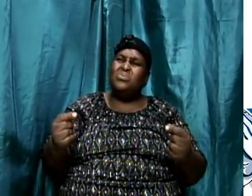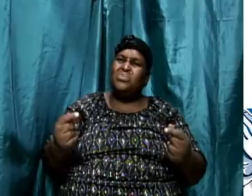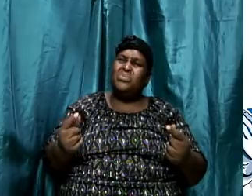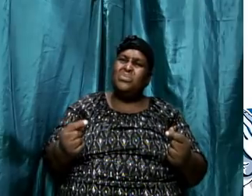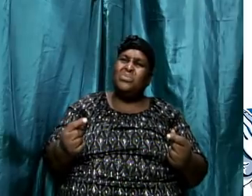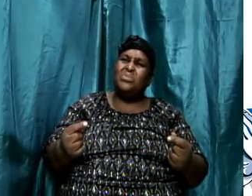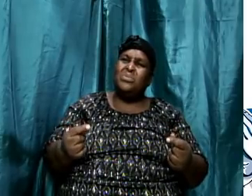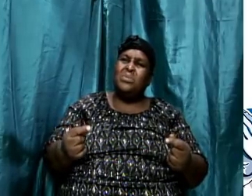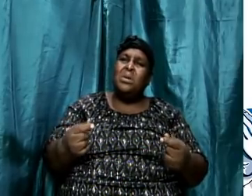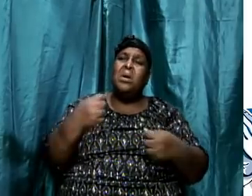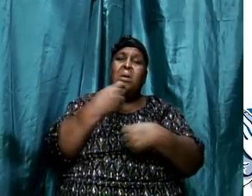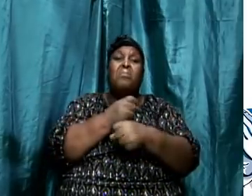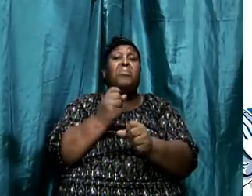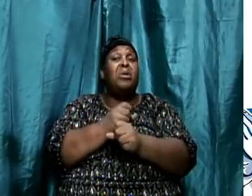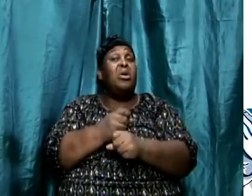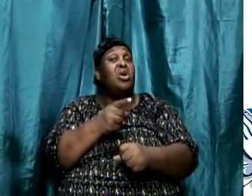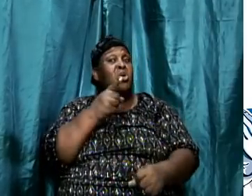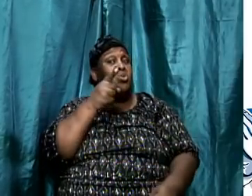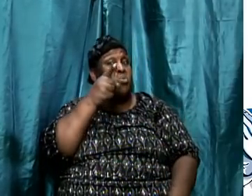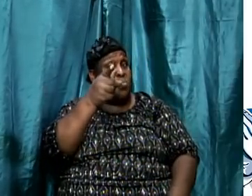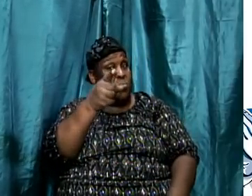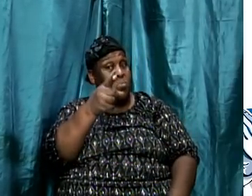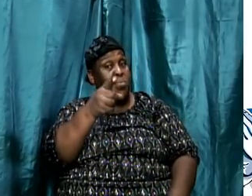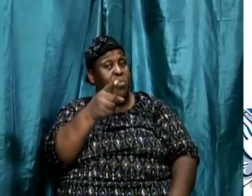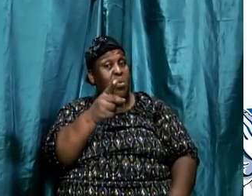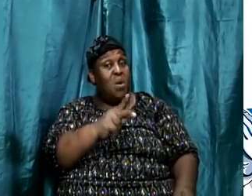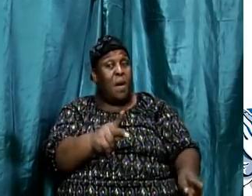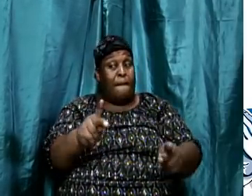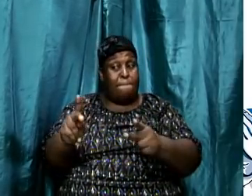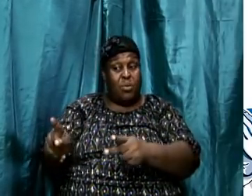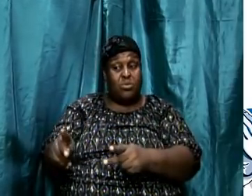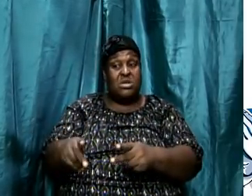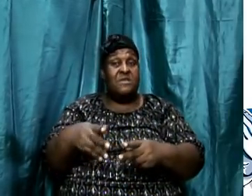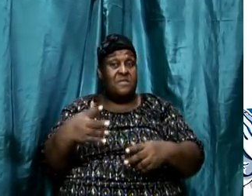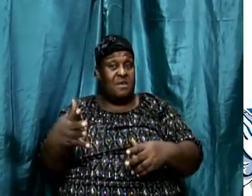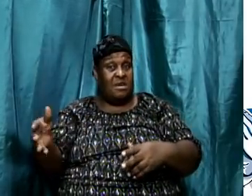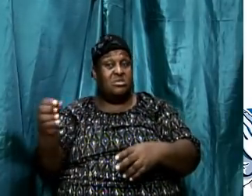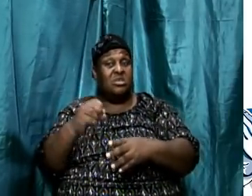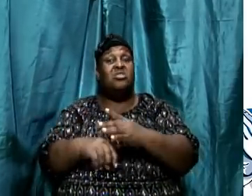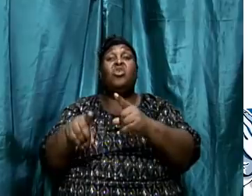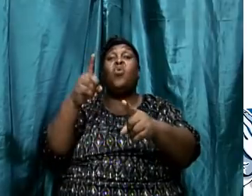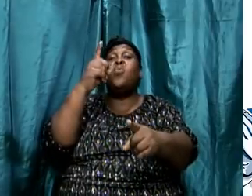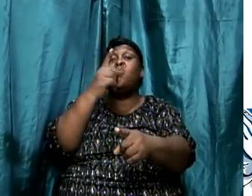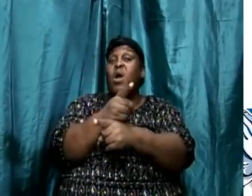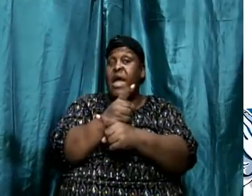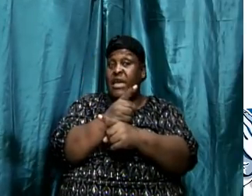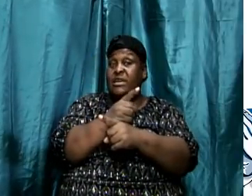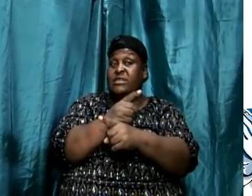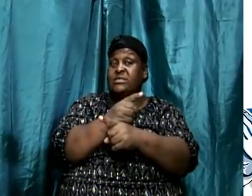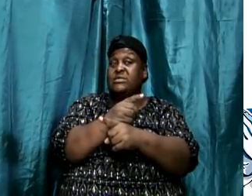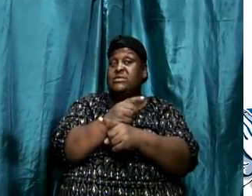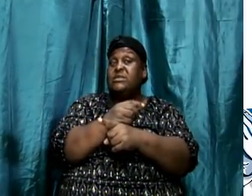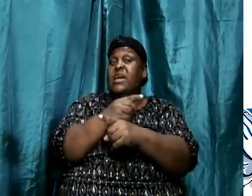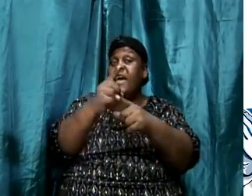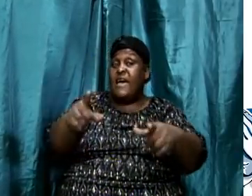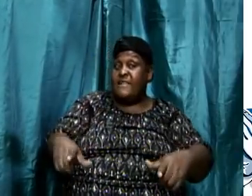to put things in the right context. It allows you to put, apply it properly.